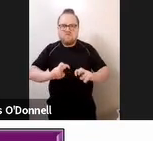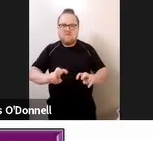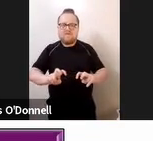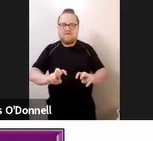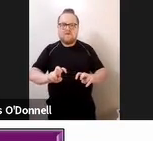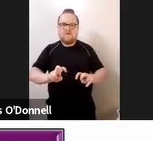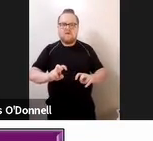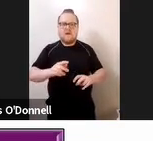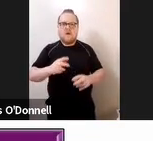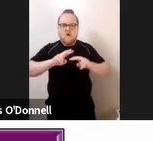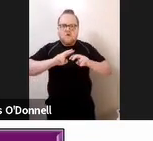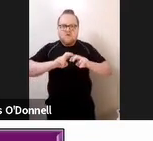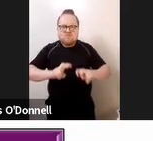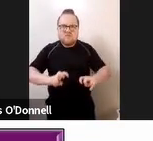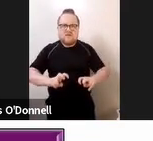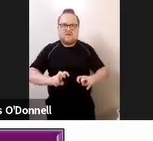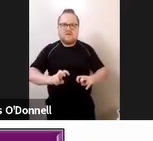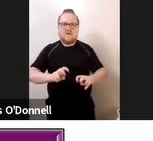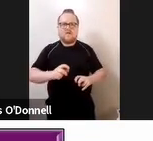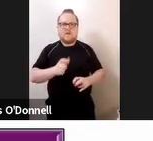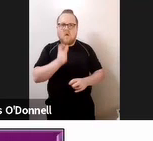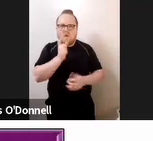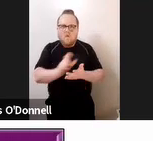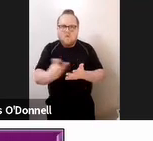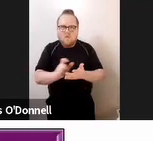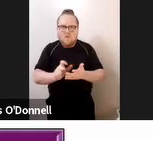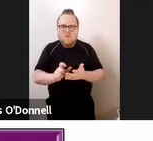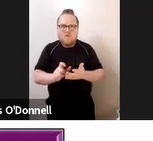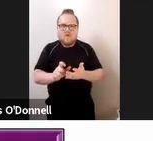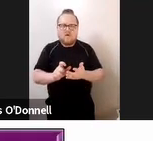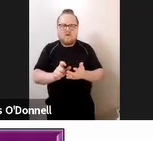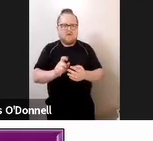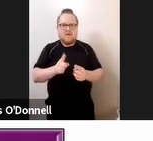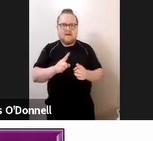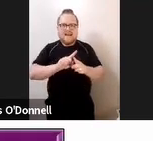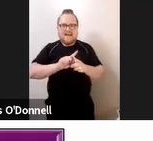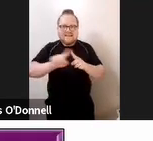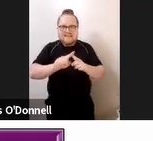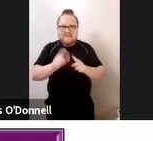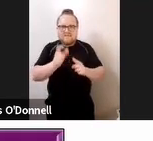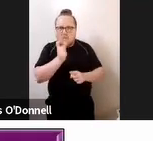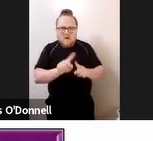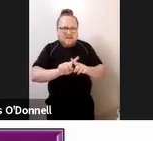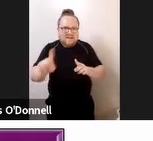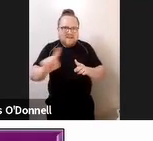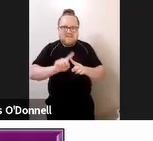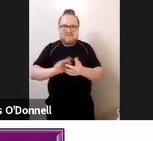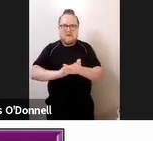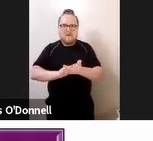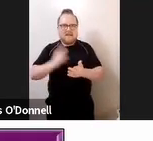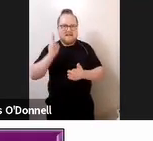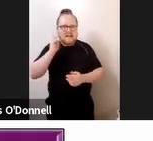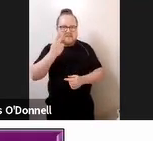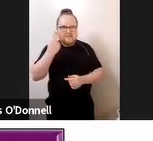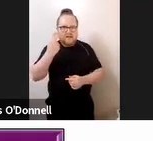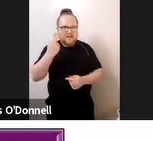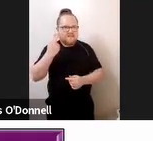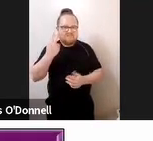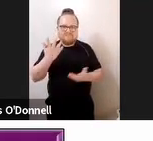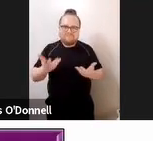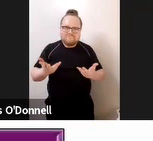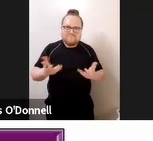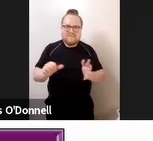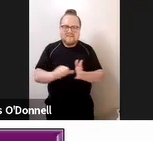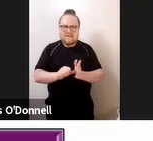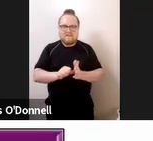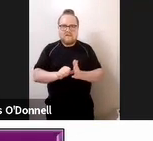literature is littered with several terms to mean deafblindness perhaps part of the difficulty is that the